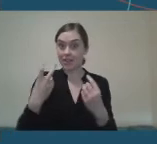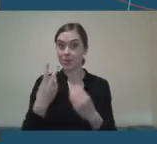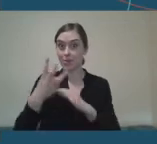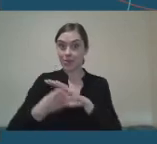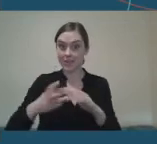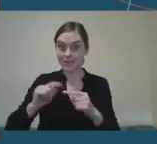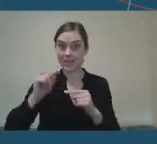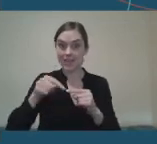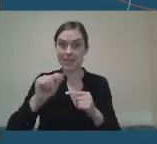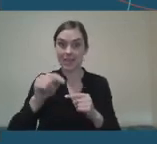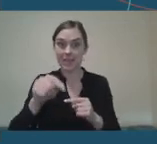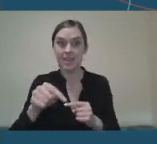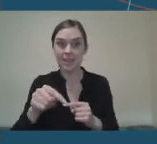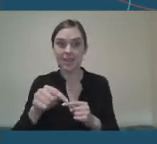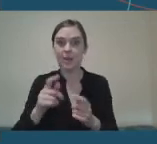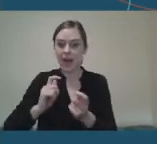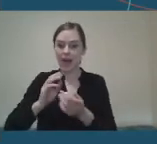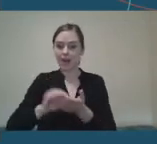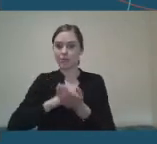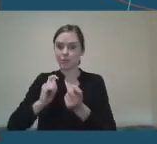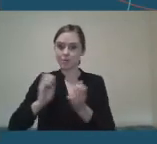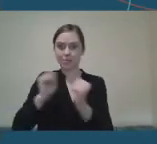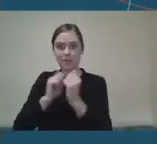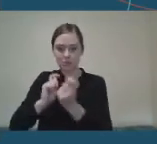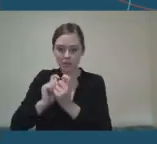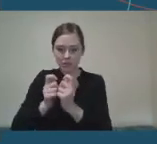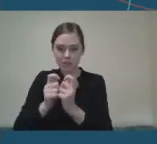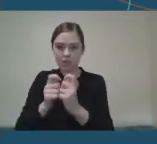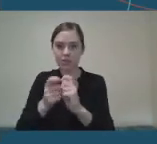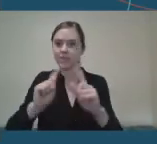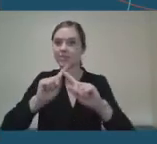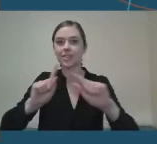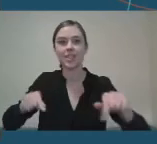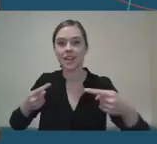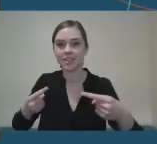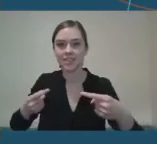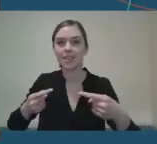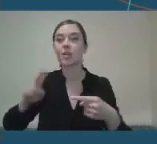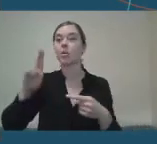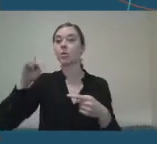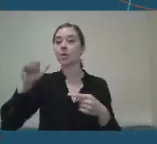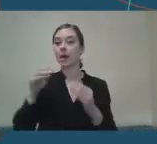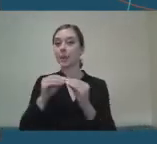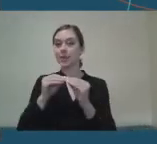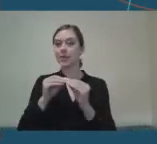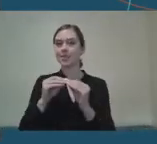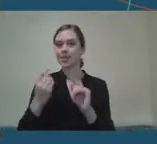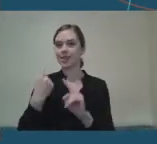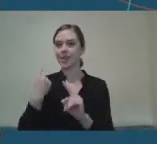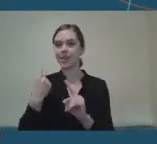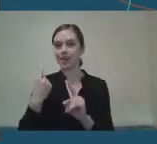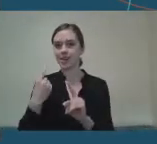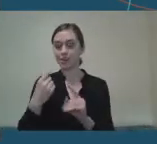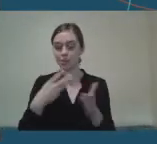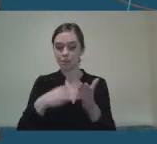work through and adjusted to these challenges. And as Una may mentioned earlier, when Sport Ireland stepped in to